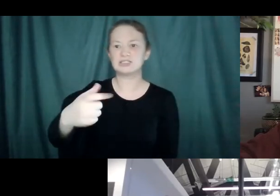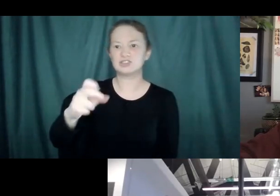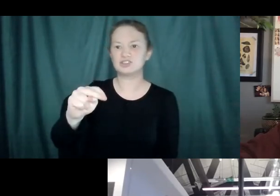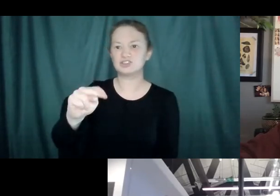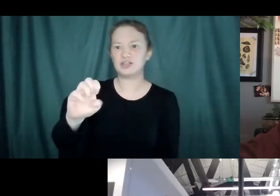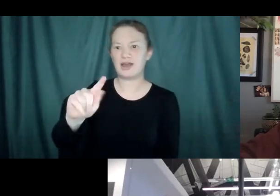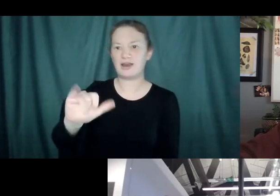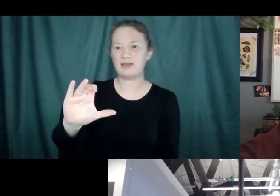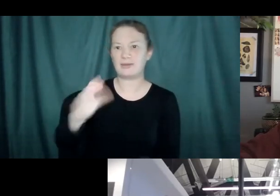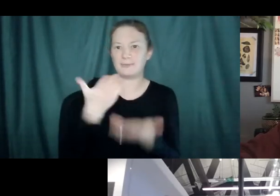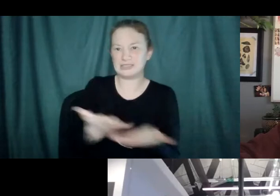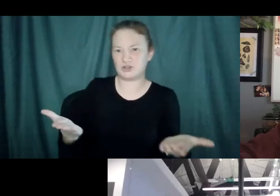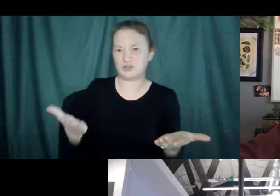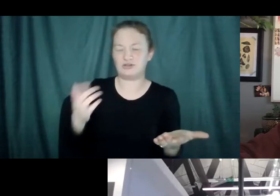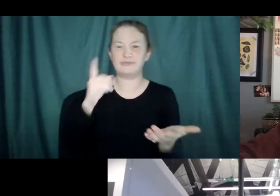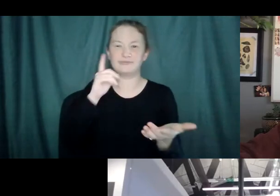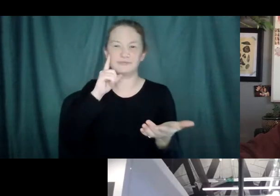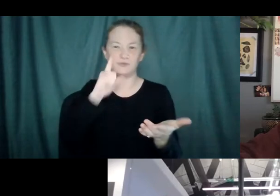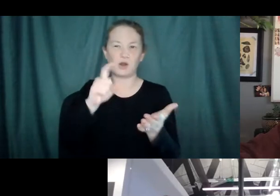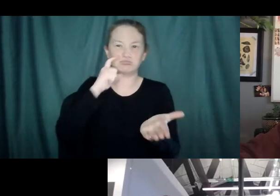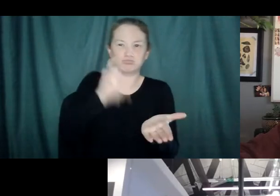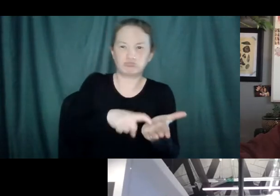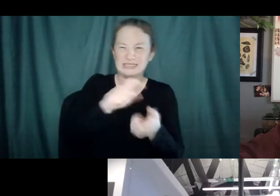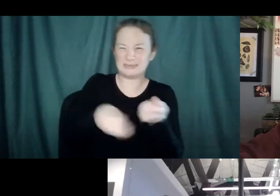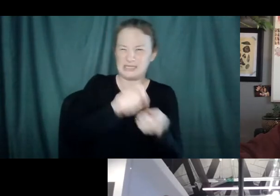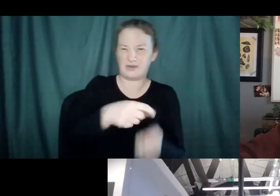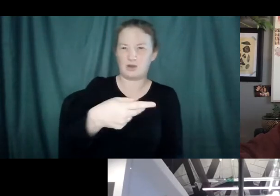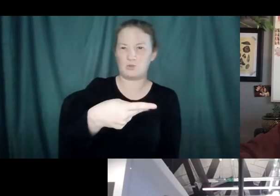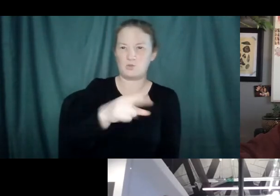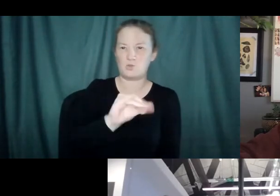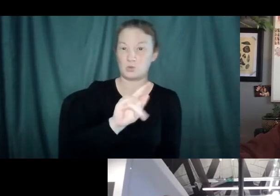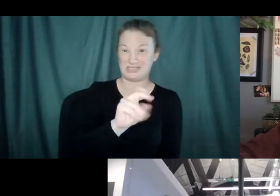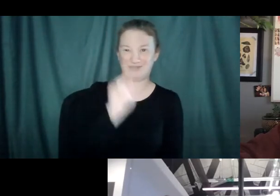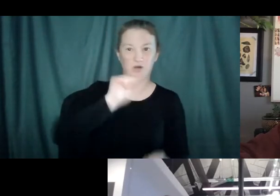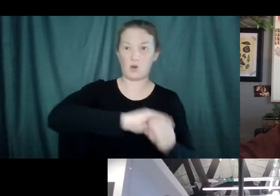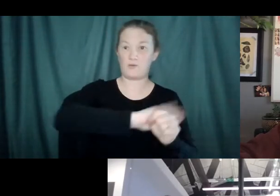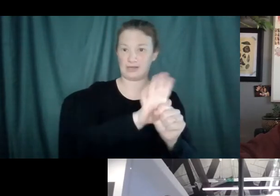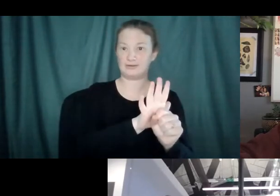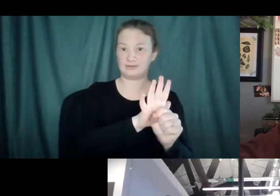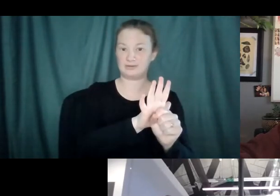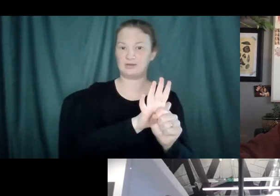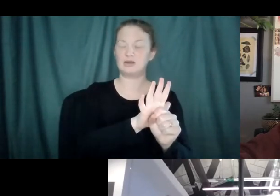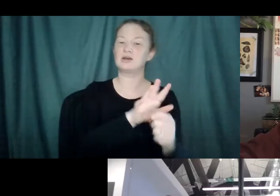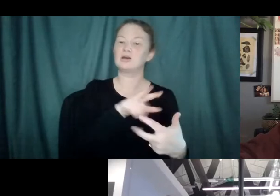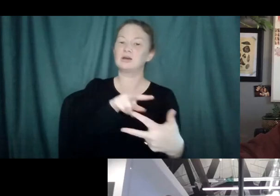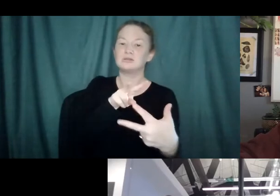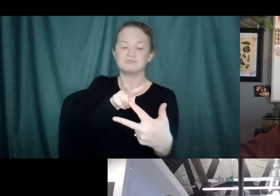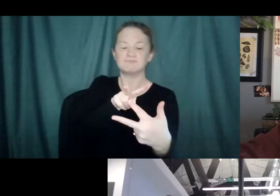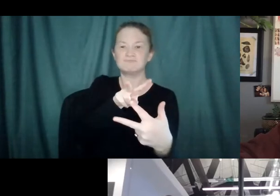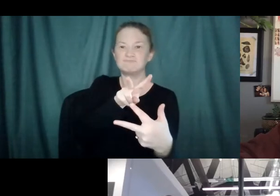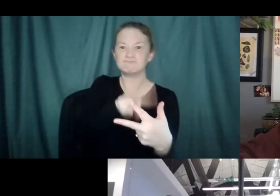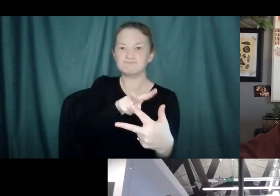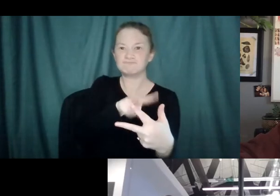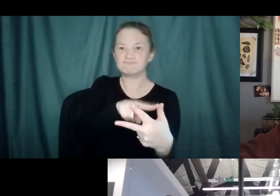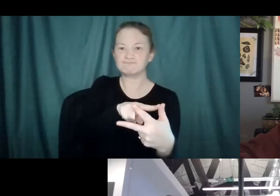the proteins in COVID-19. Those aren't as strong of a stimulus